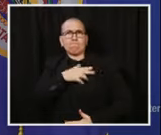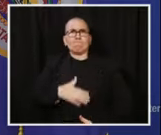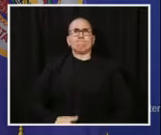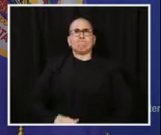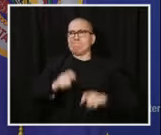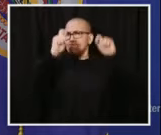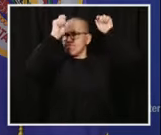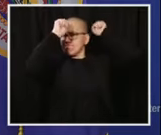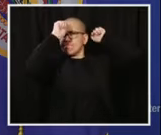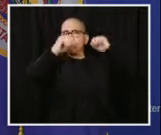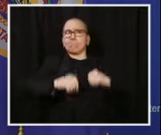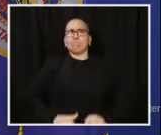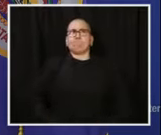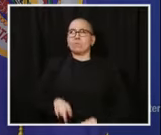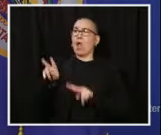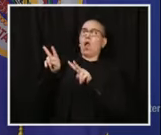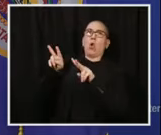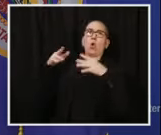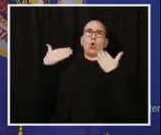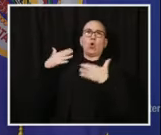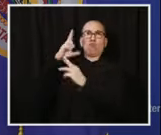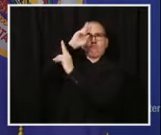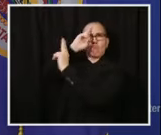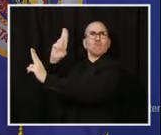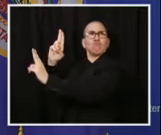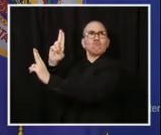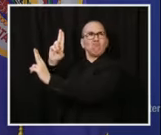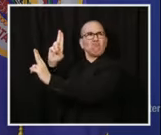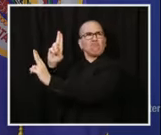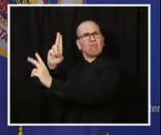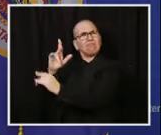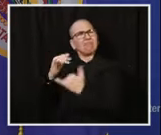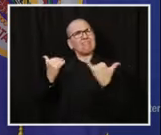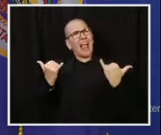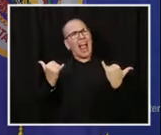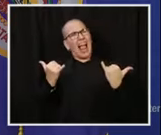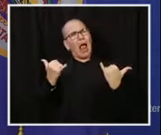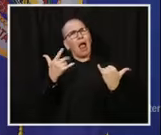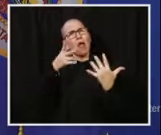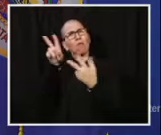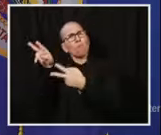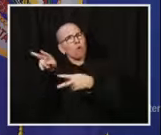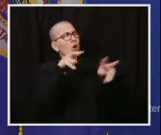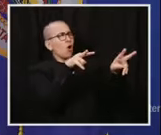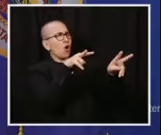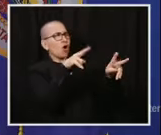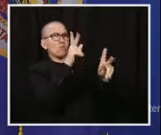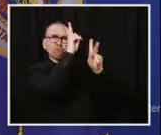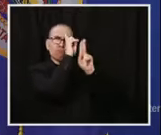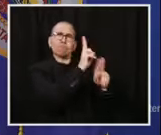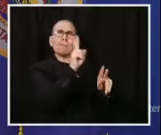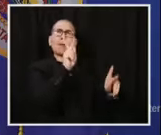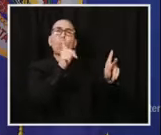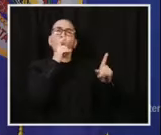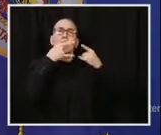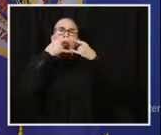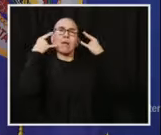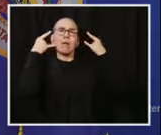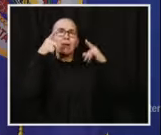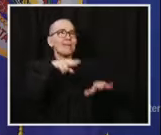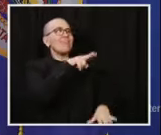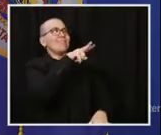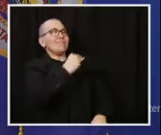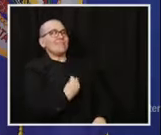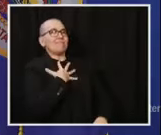Guard, put that mask on. Stay socially distanced. And it is so simple, it's not even out of malice. You're filling up with gas, you don't have a mask,